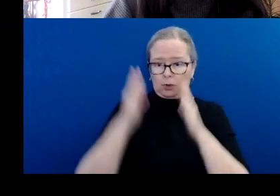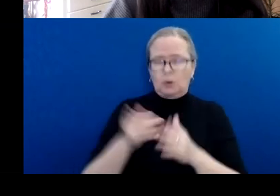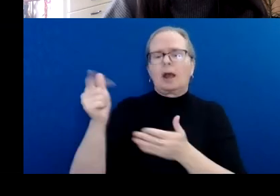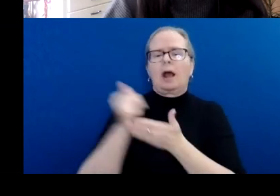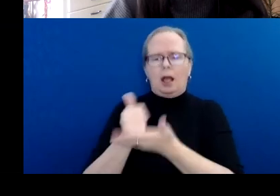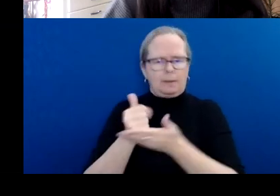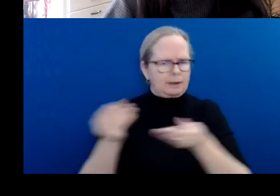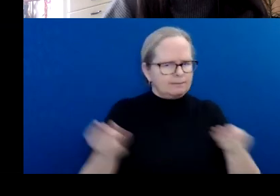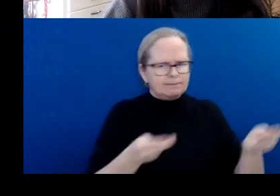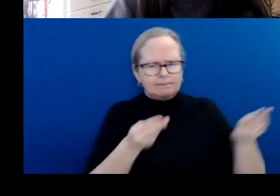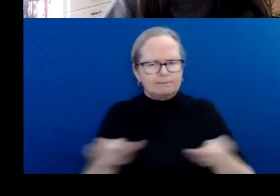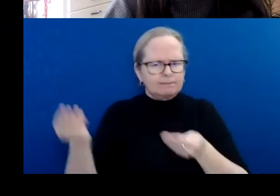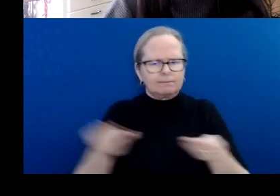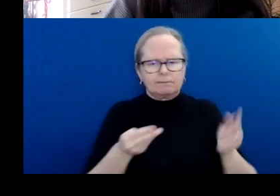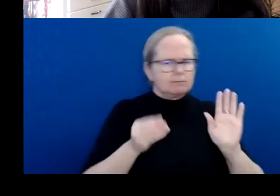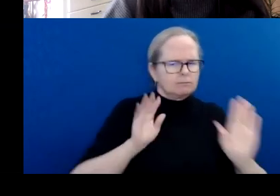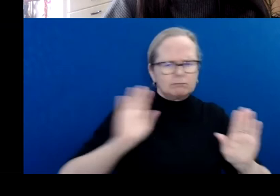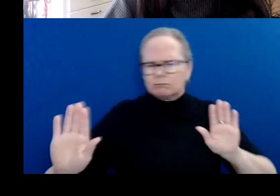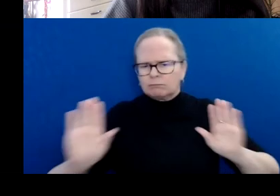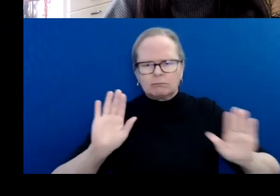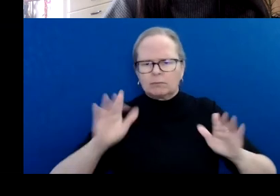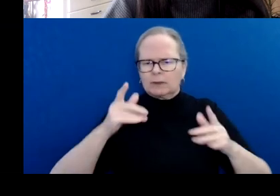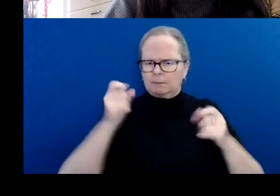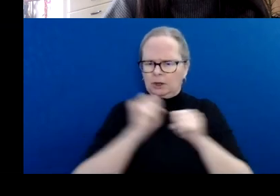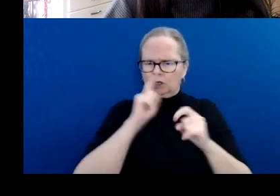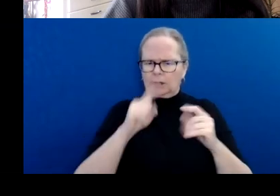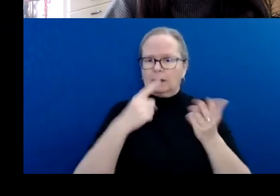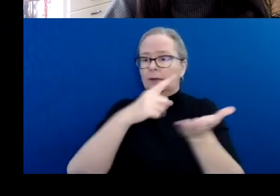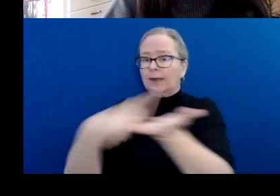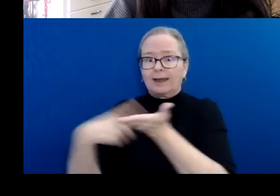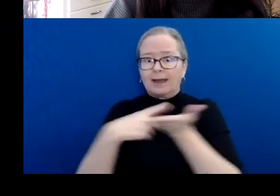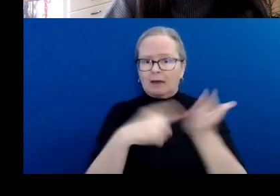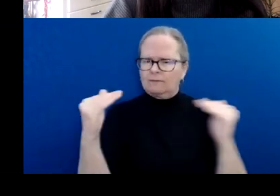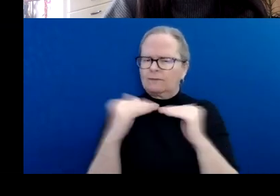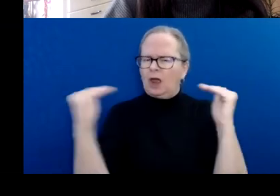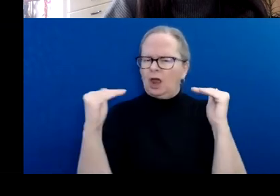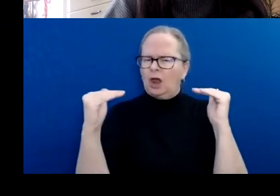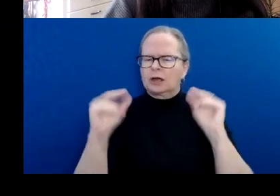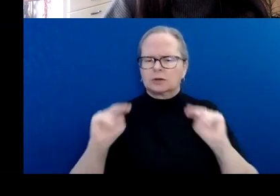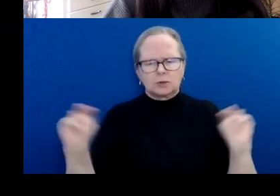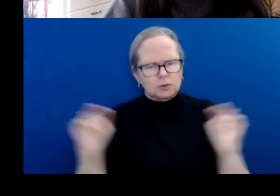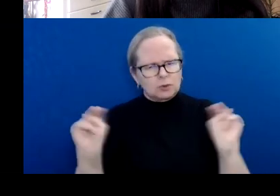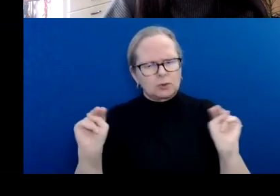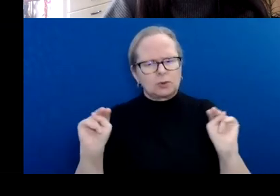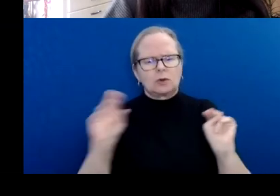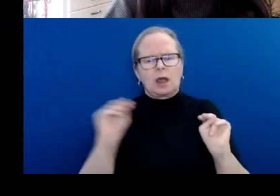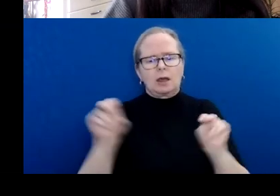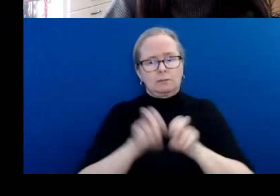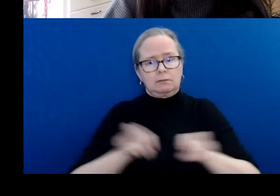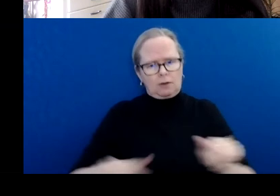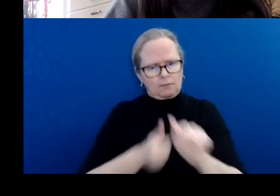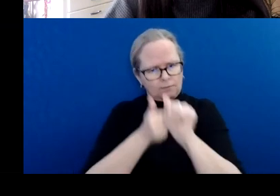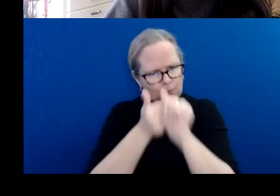are fair and appreciated, and that assessors are acting within the group agreements and process